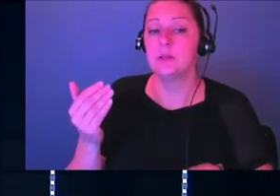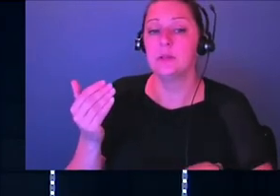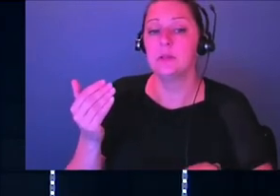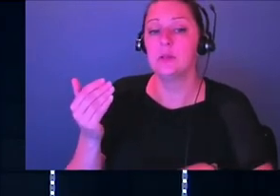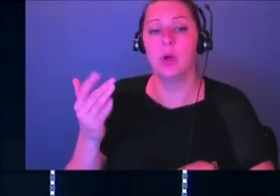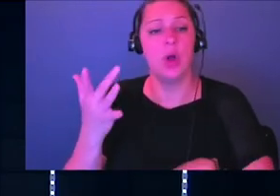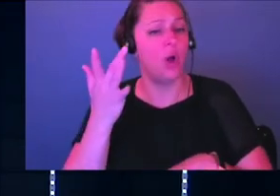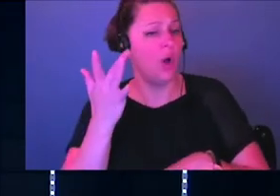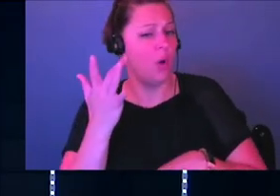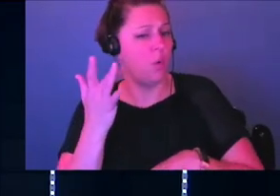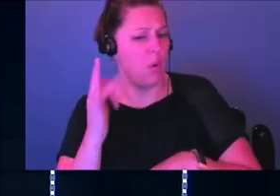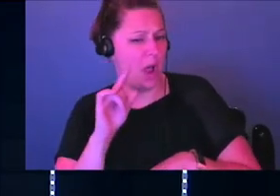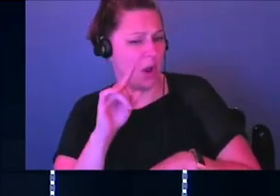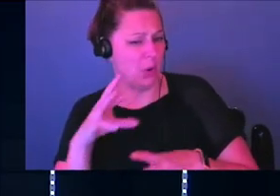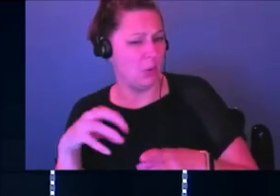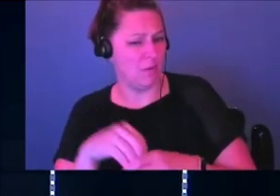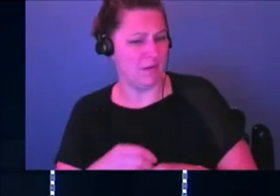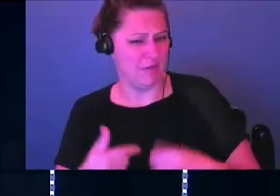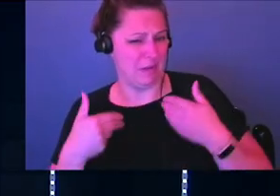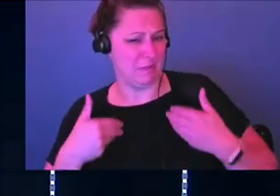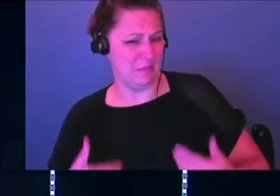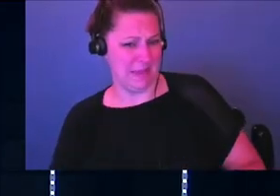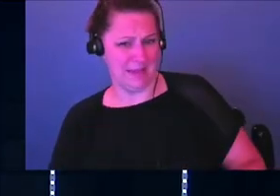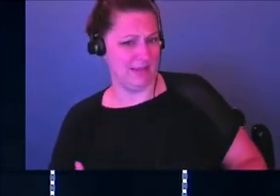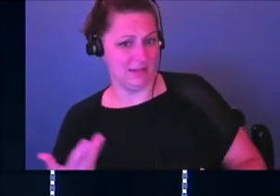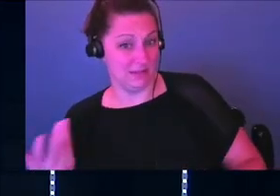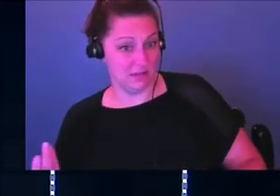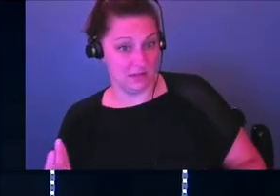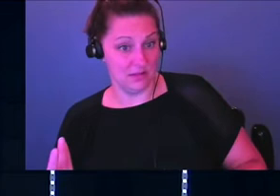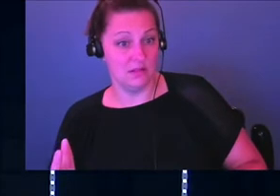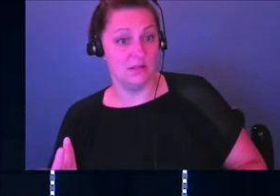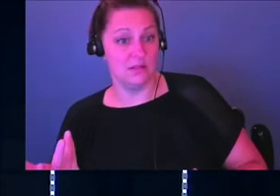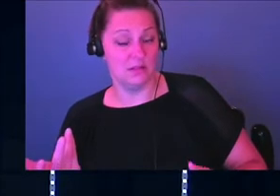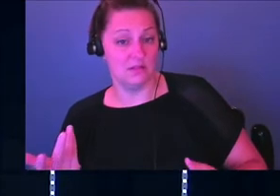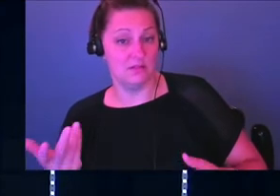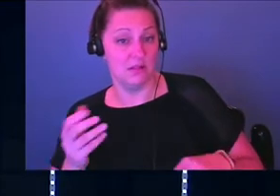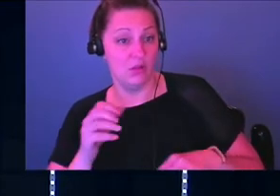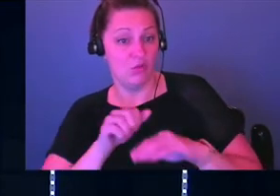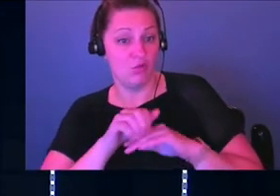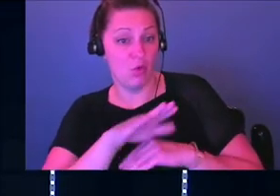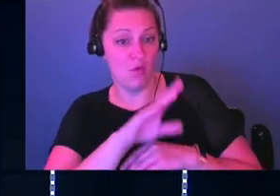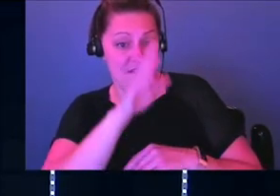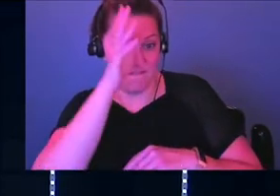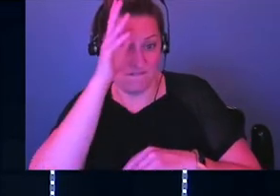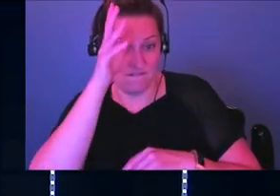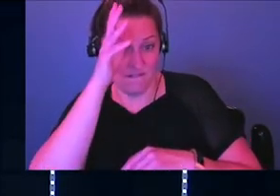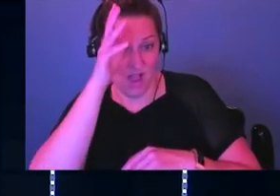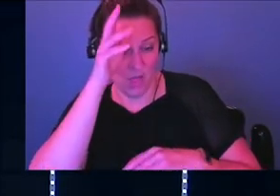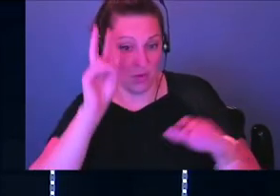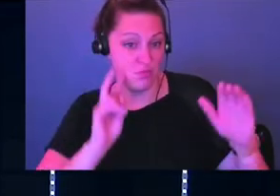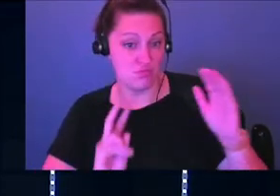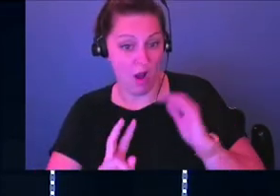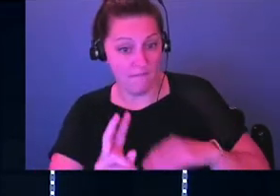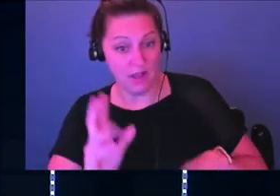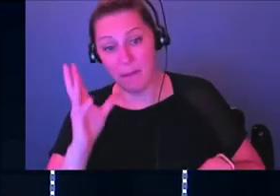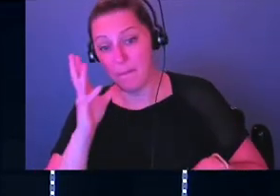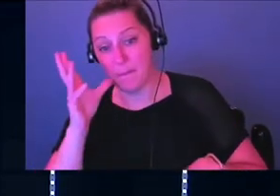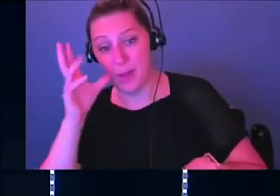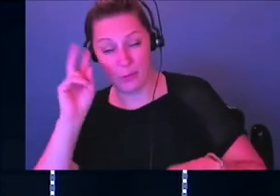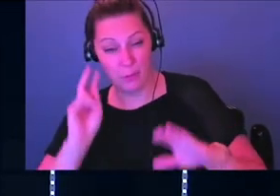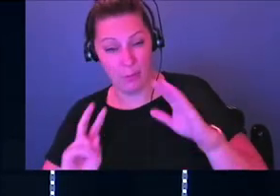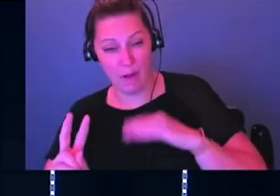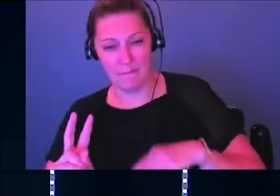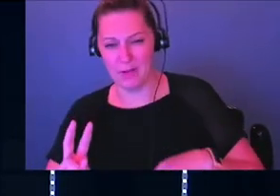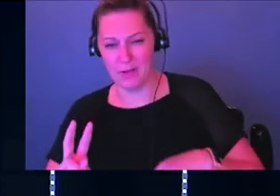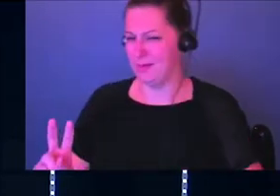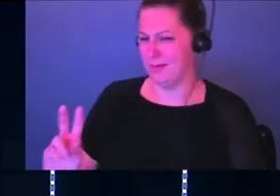do you want to involve me? Go to the prophets of your father and the prophets of your mother. And King Jehoram's